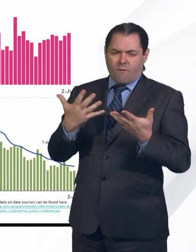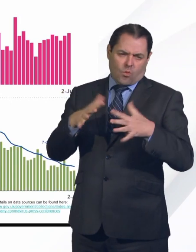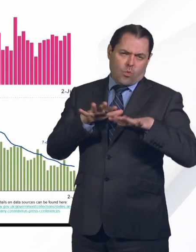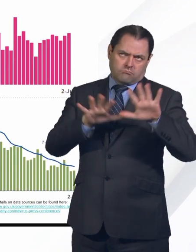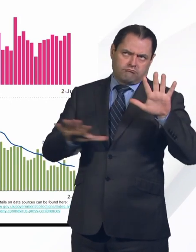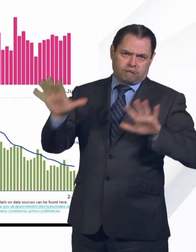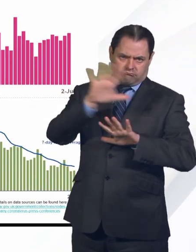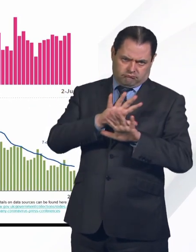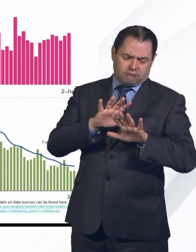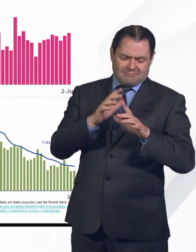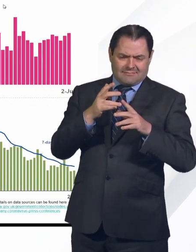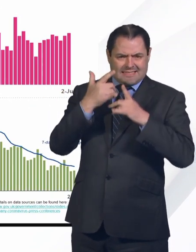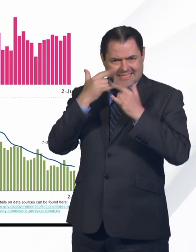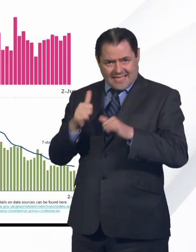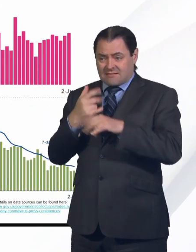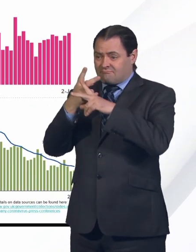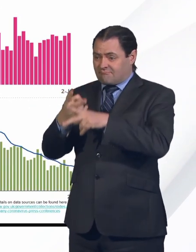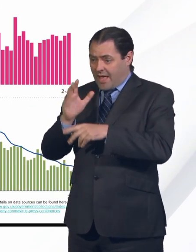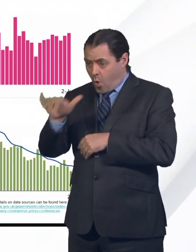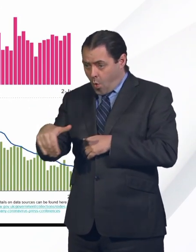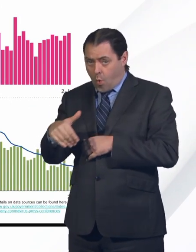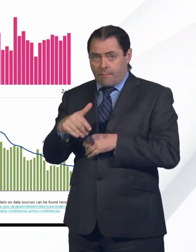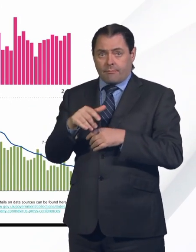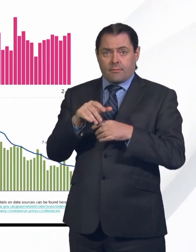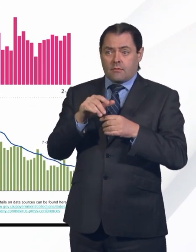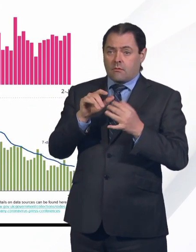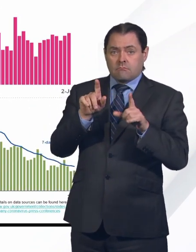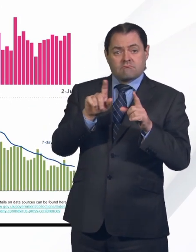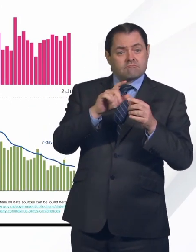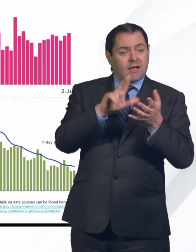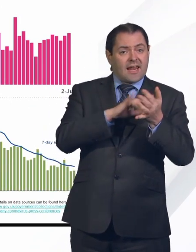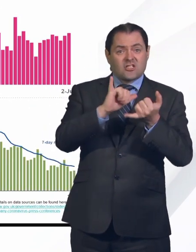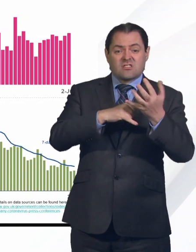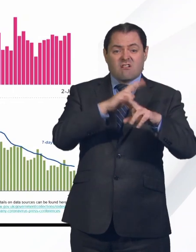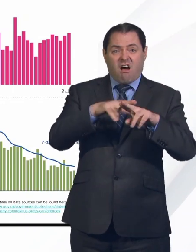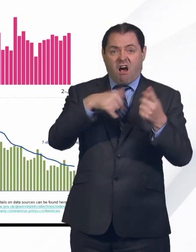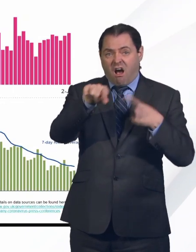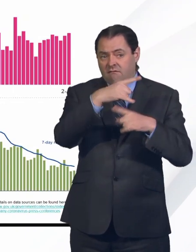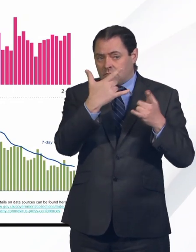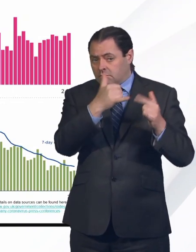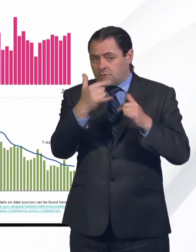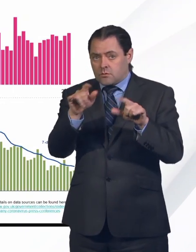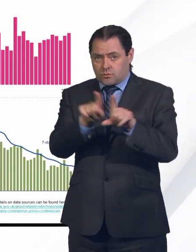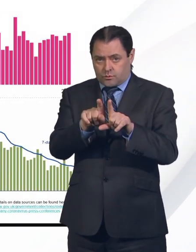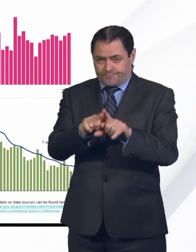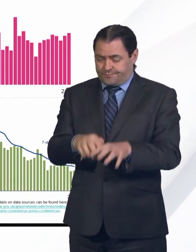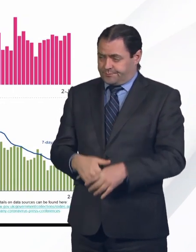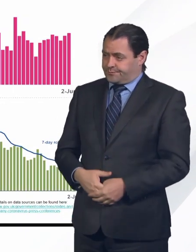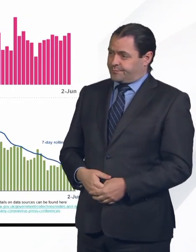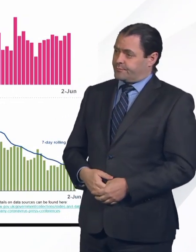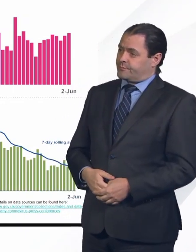across care homes and making sure that staff in hospitals get the opportunity to be tested as well.